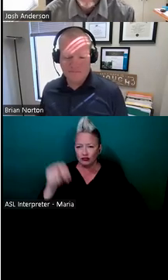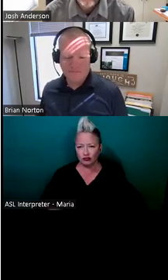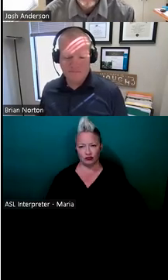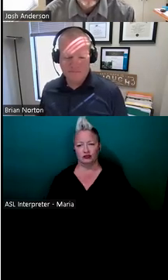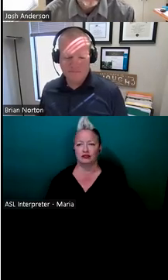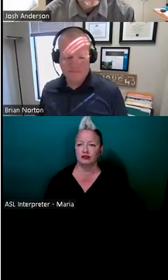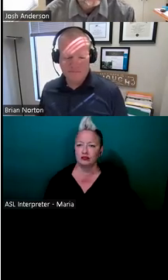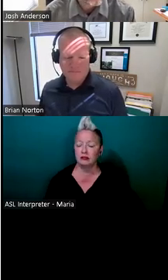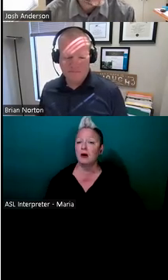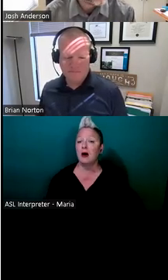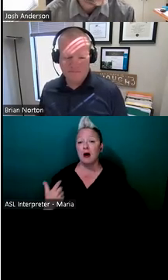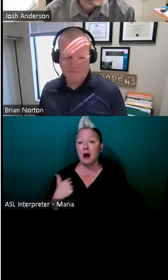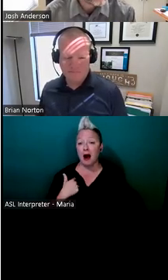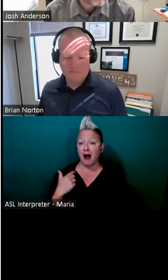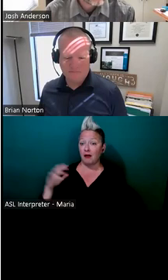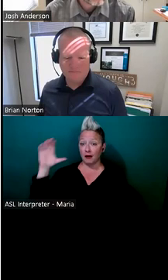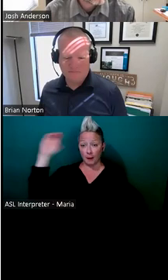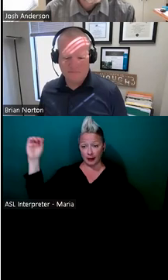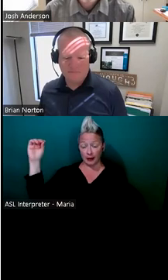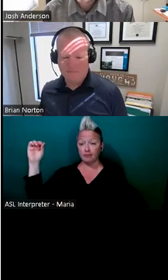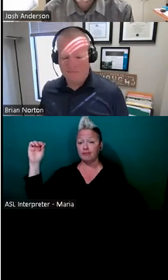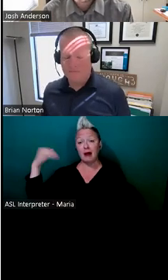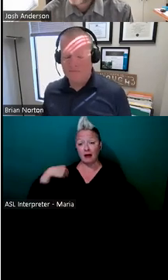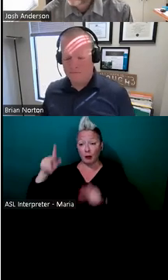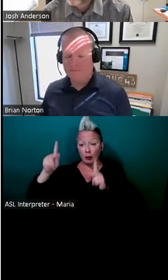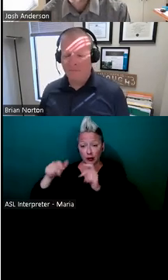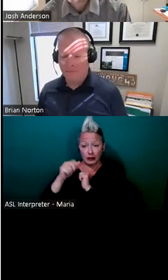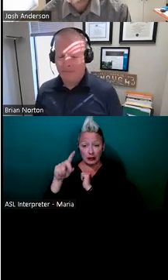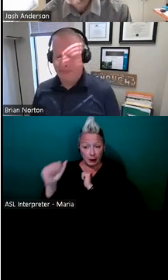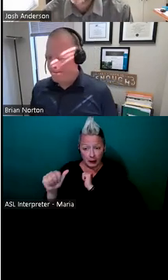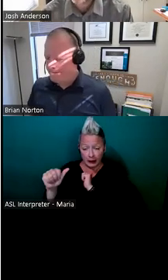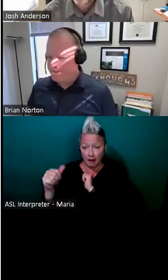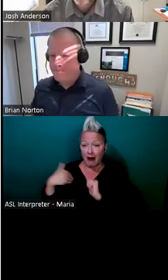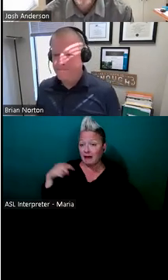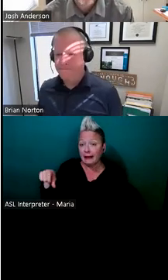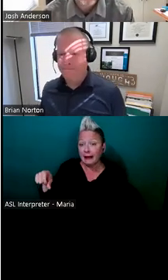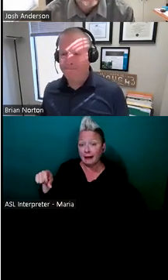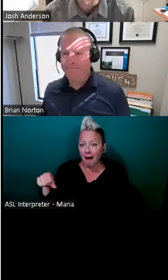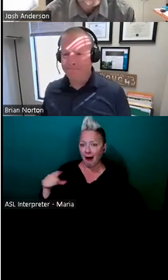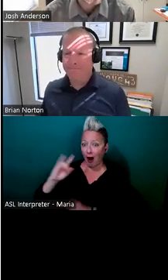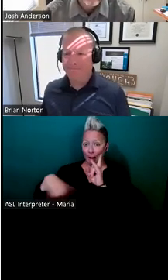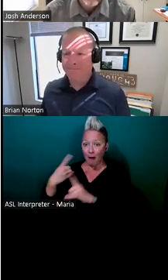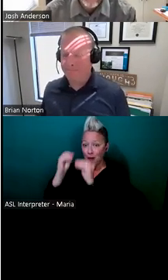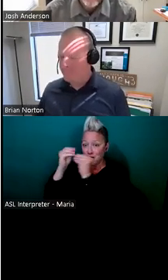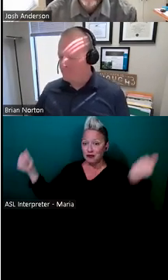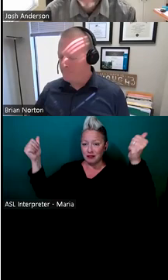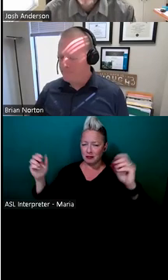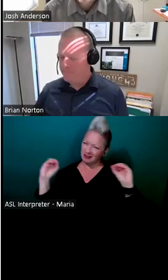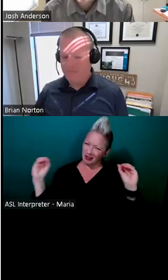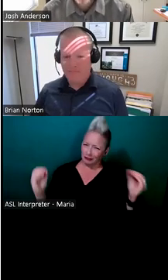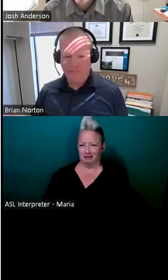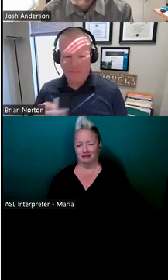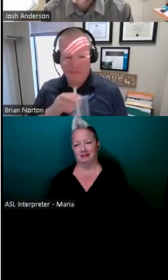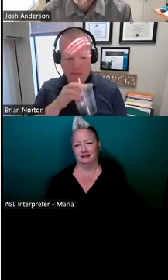employer, an individual with a disability with this need, and there's just this magic thing that absolutely helps them. Brian and I